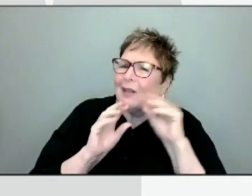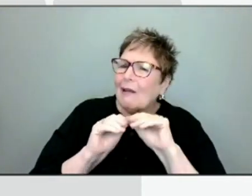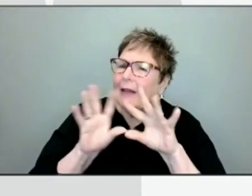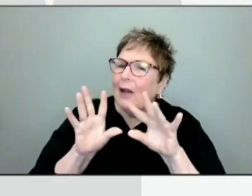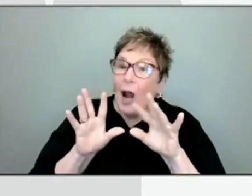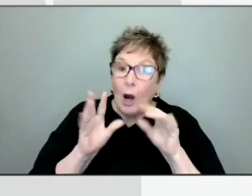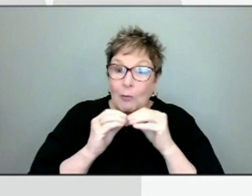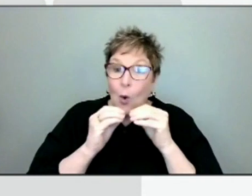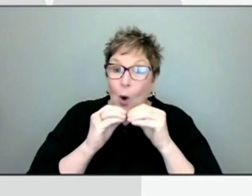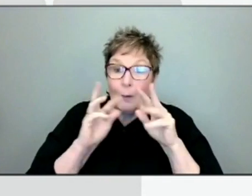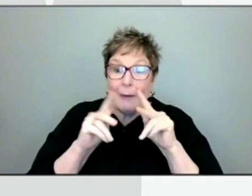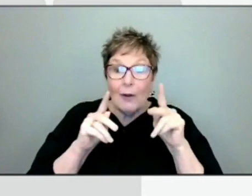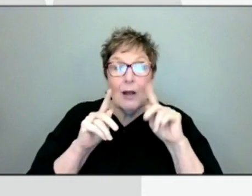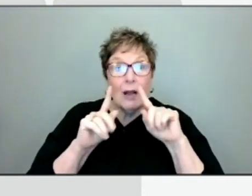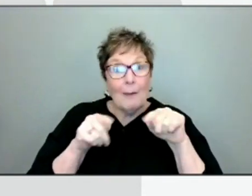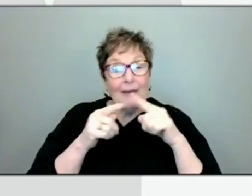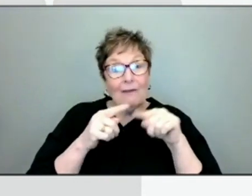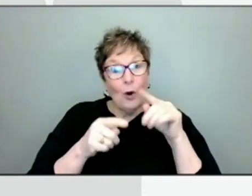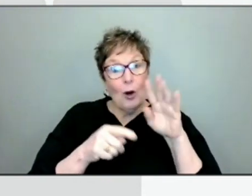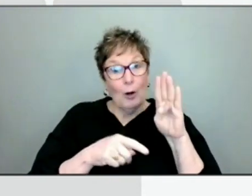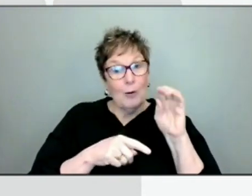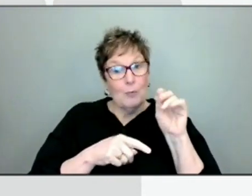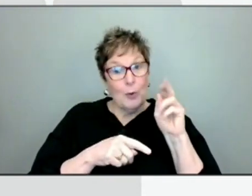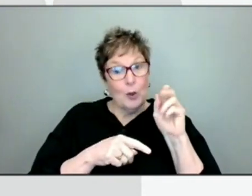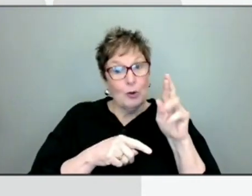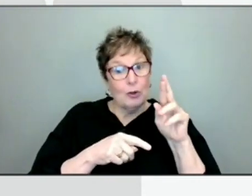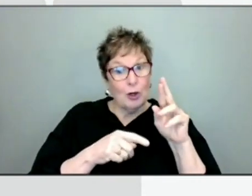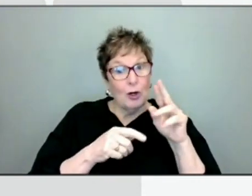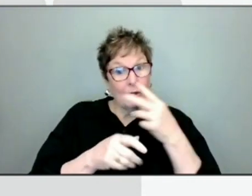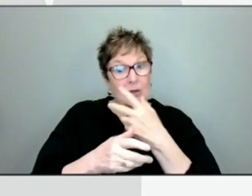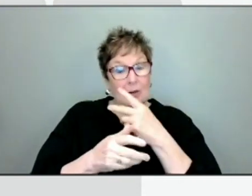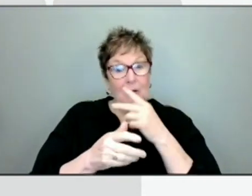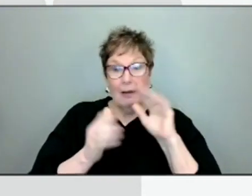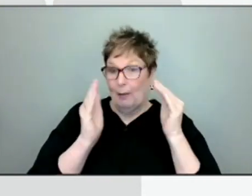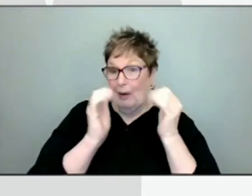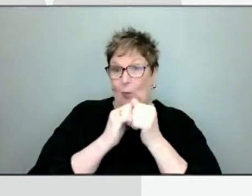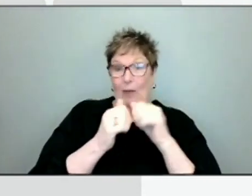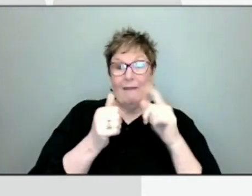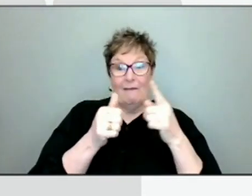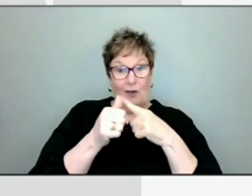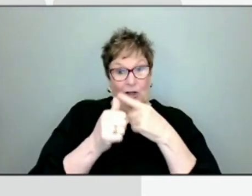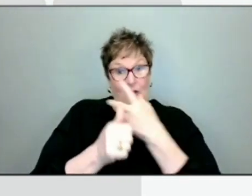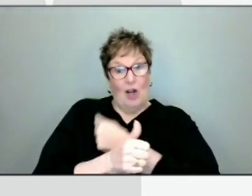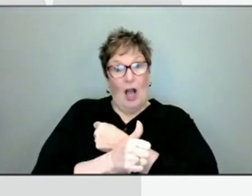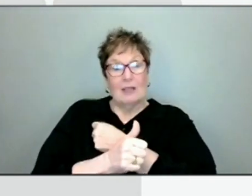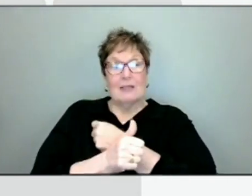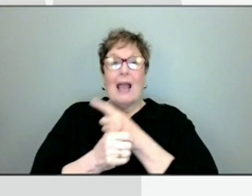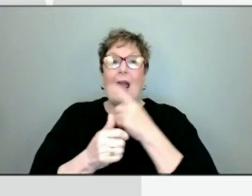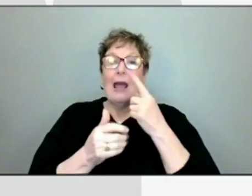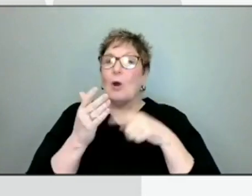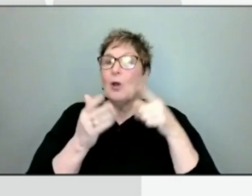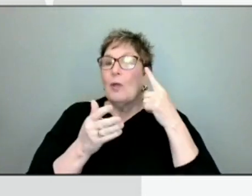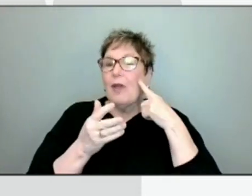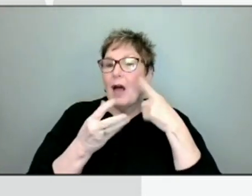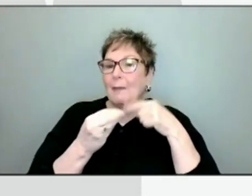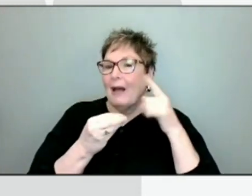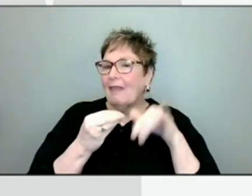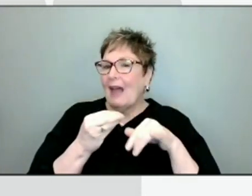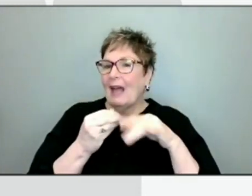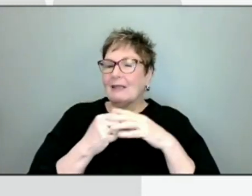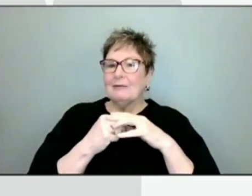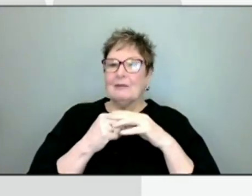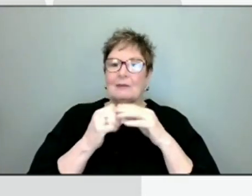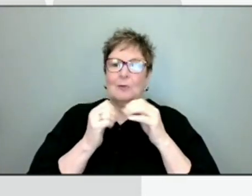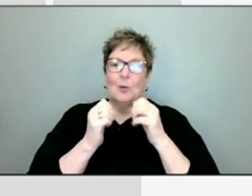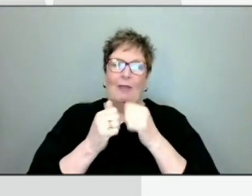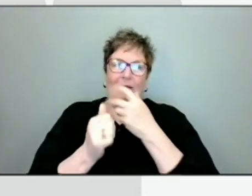coming in for booster doses right now than just their initial series? And then kind of what are your thoughts on that? And where we stand with